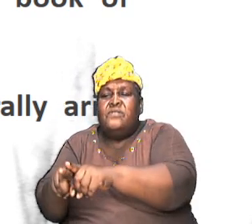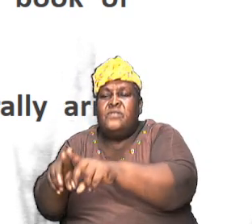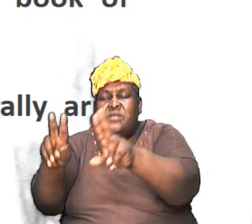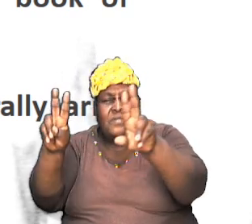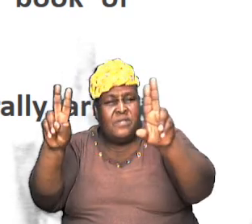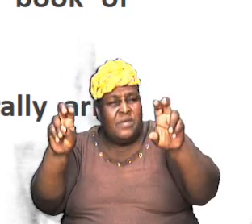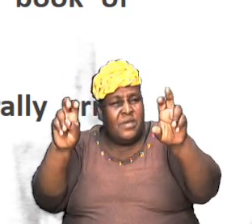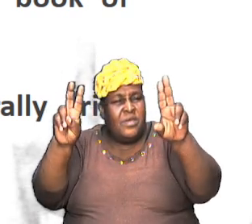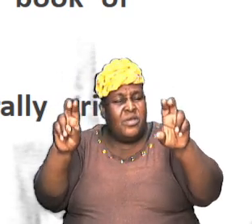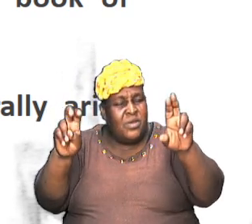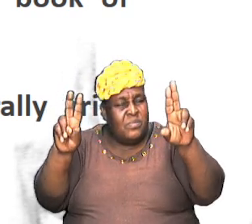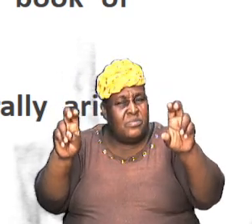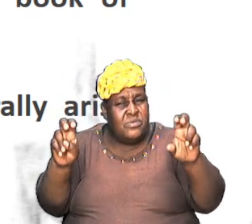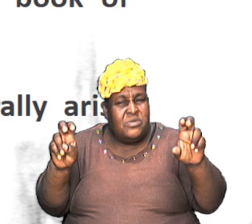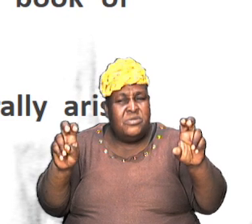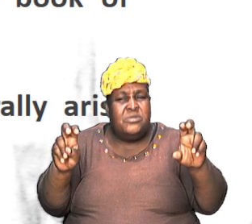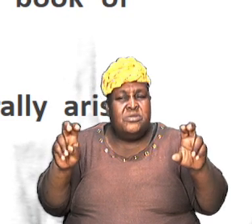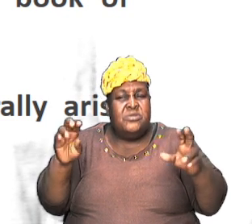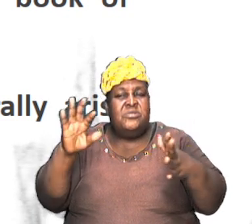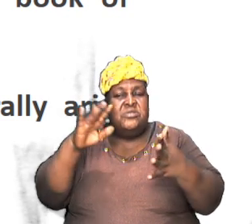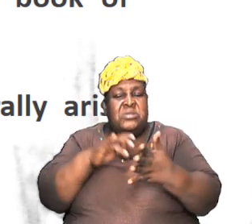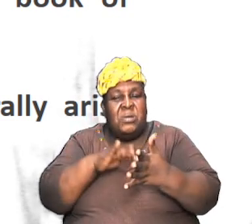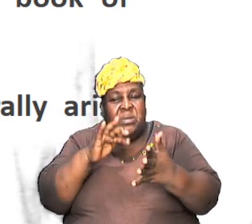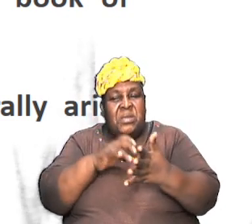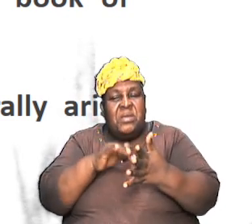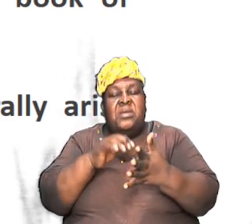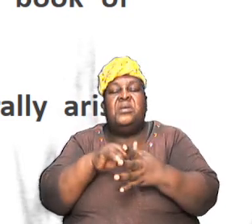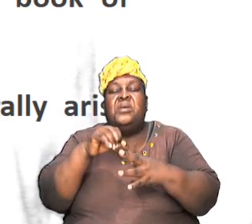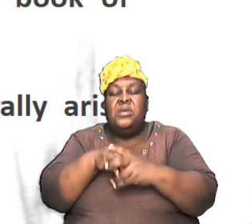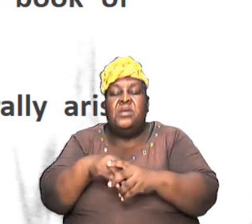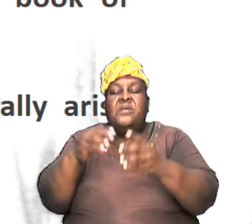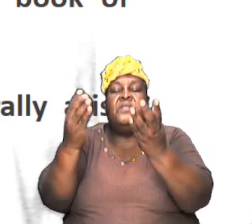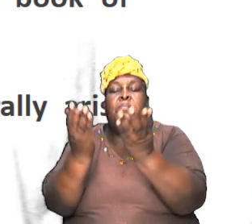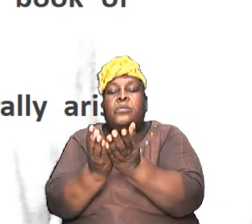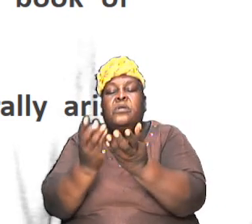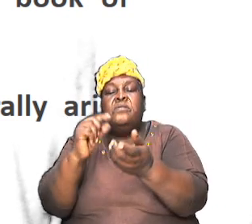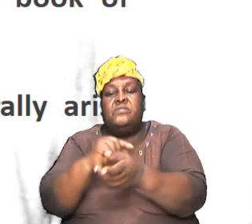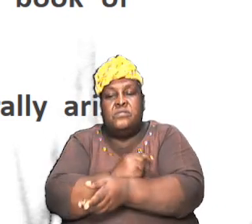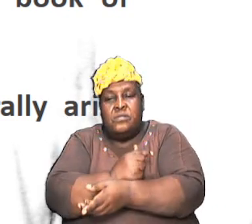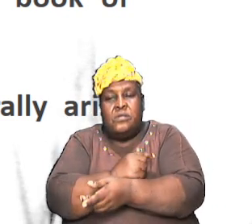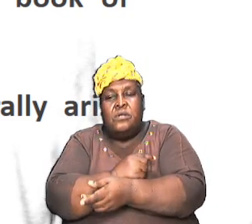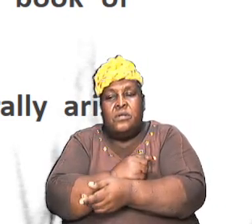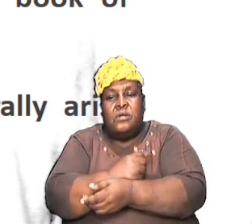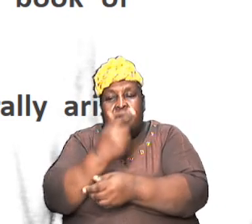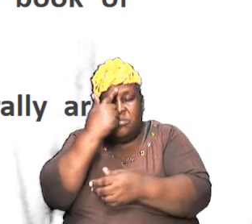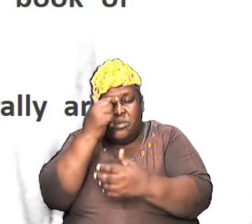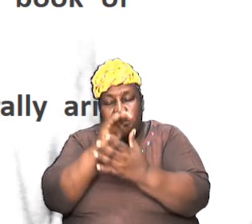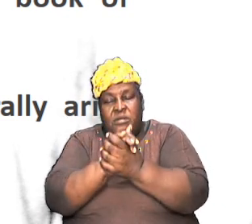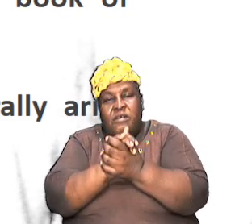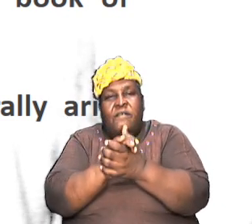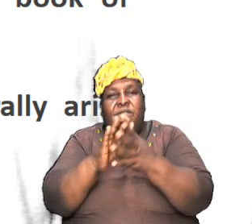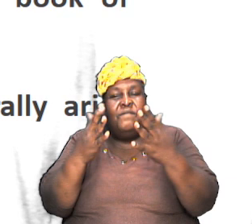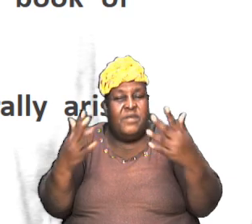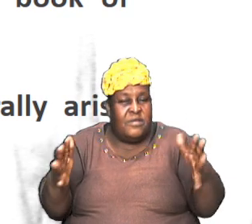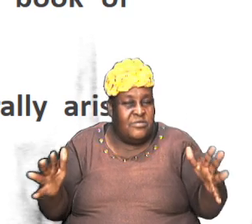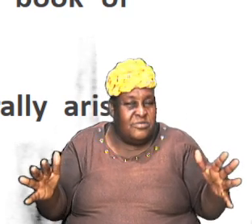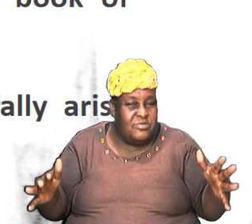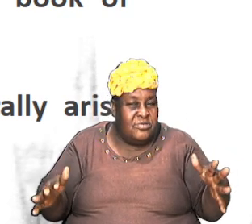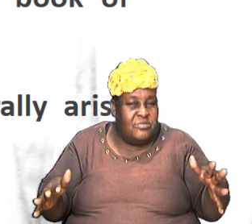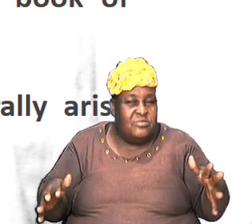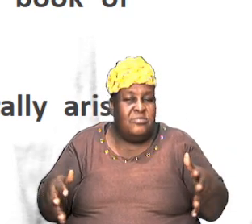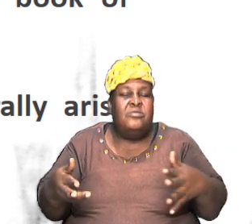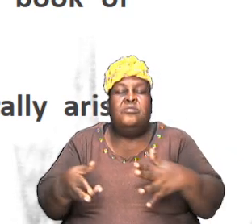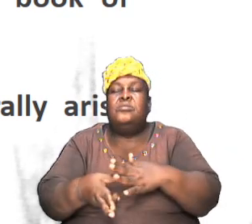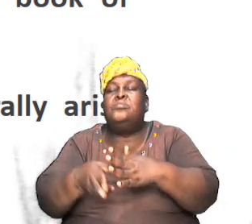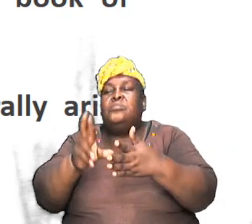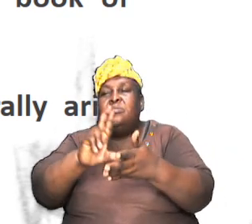were that were in the book and I believe we had gone through where that was concerned we'll review